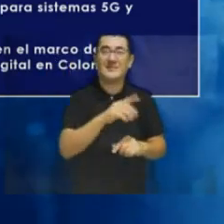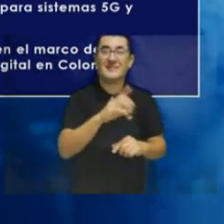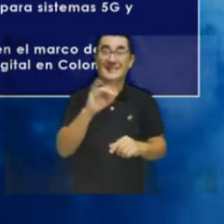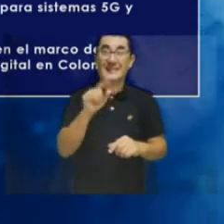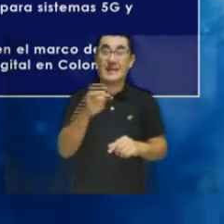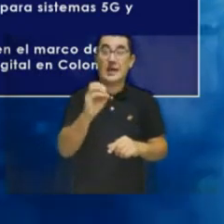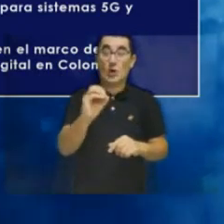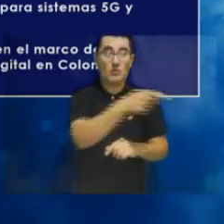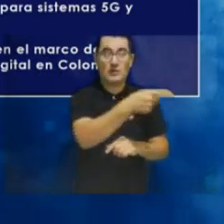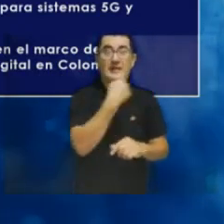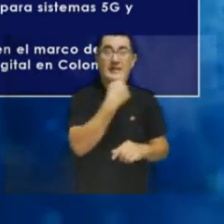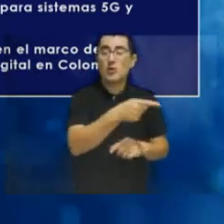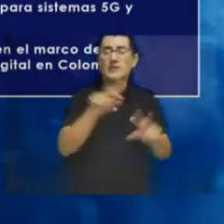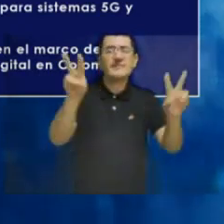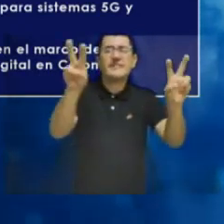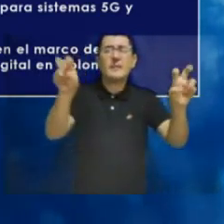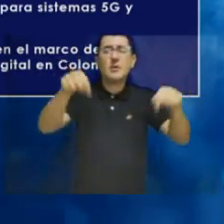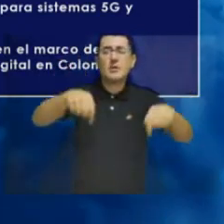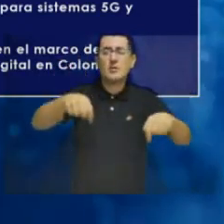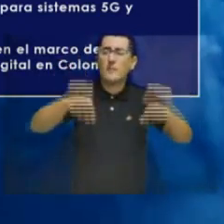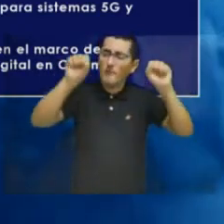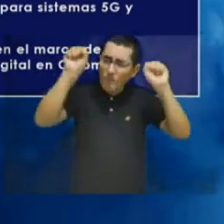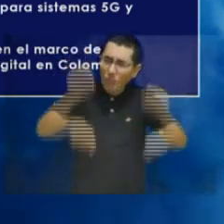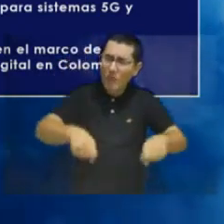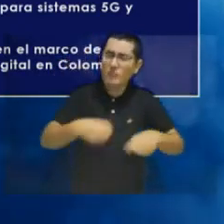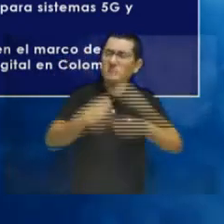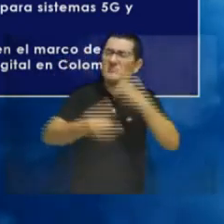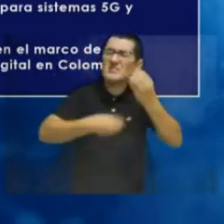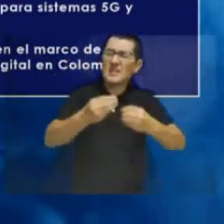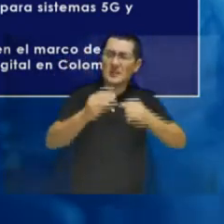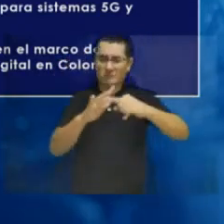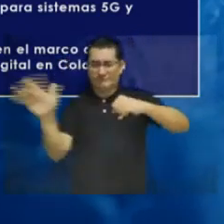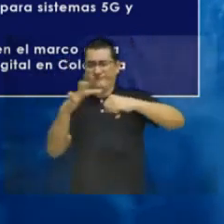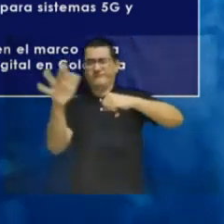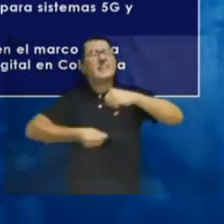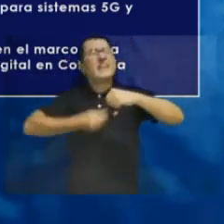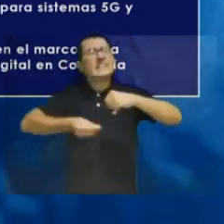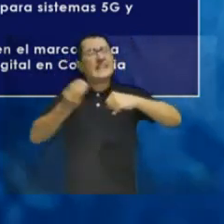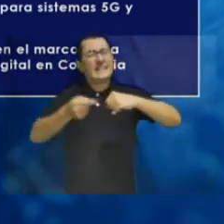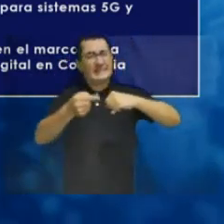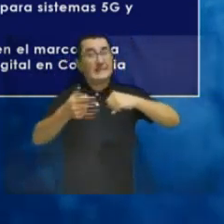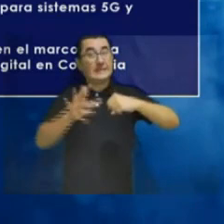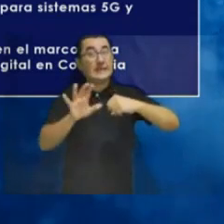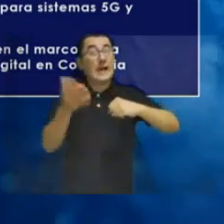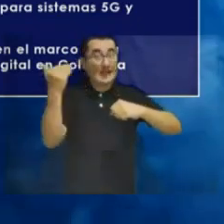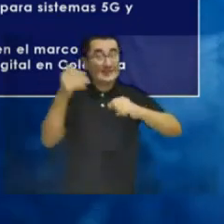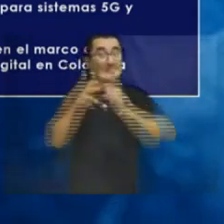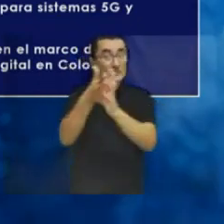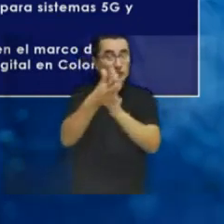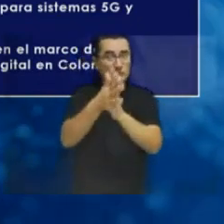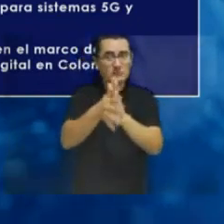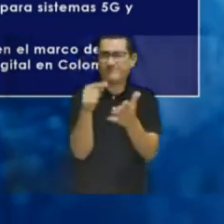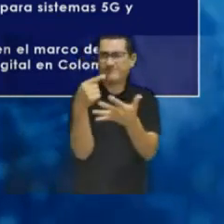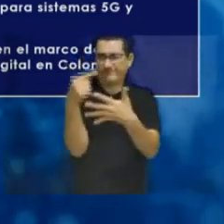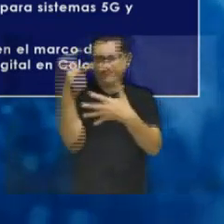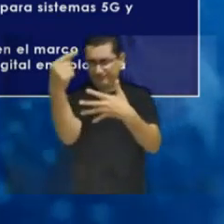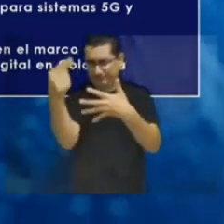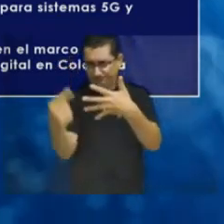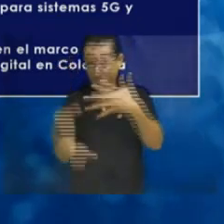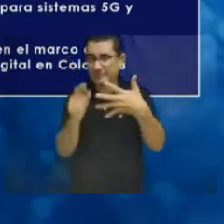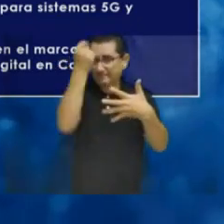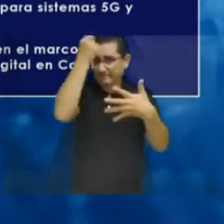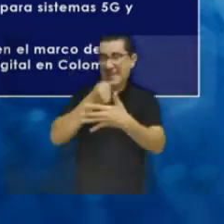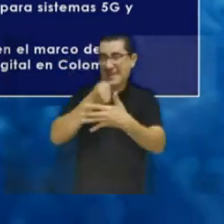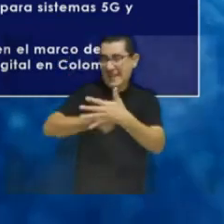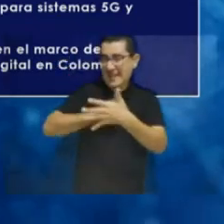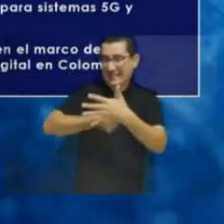he presented us with the topic, what can we do for spectrum? There, we mentioned aspects to be considered when it